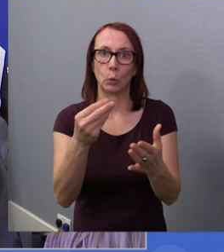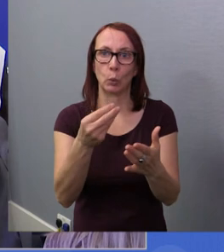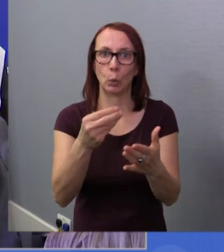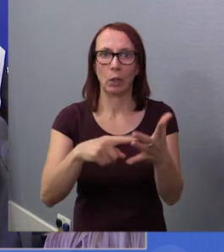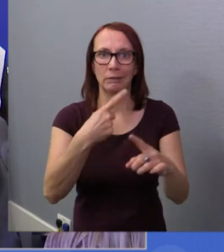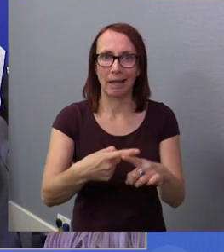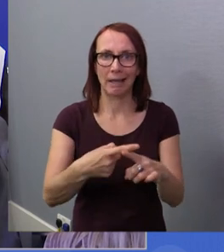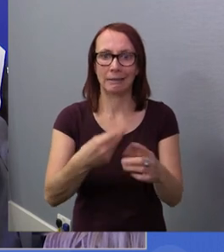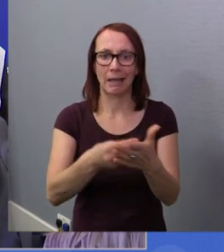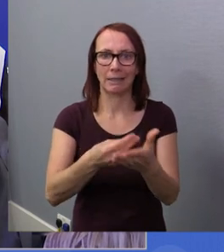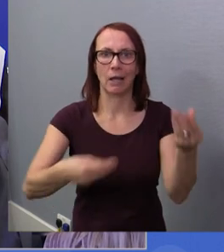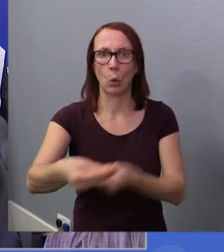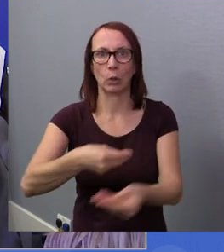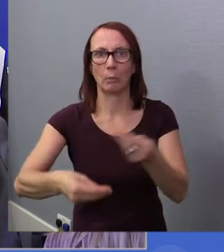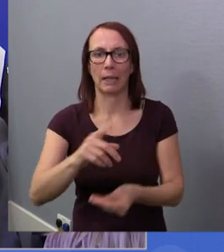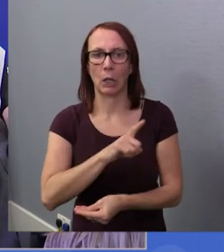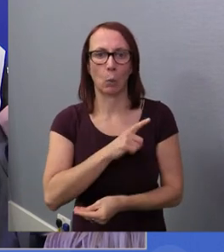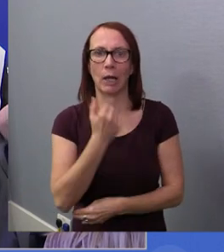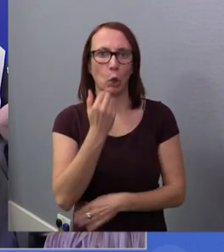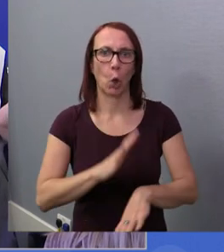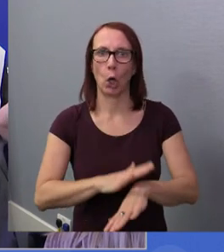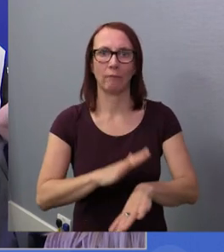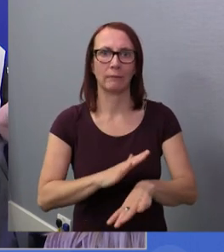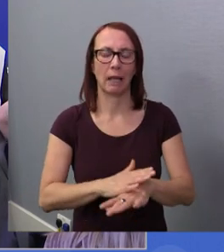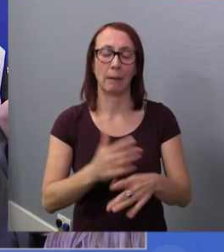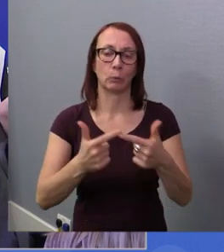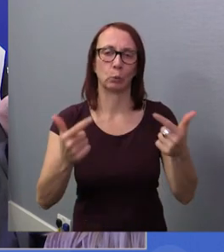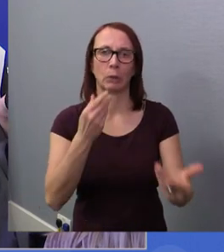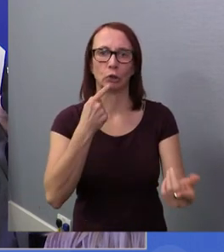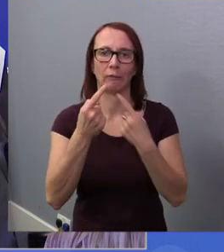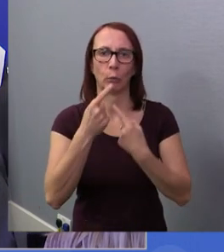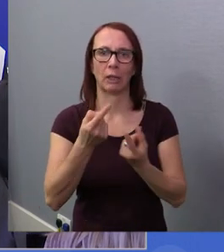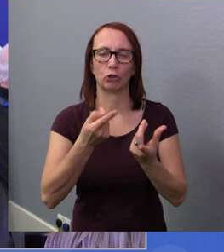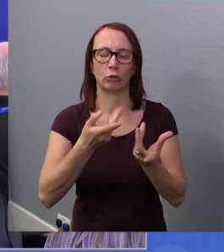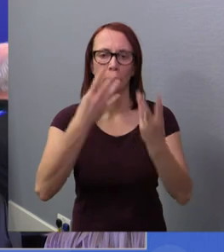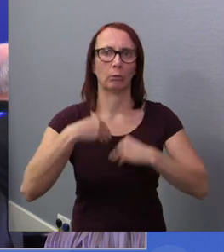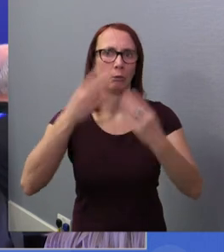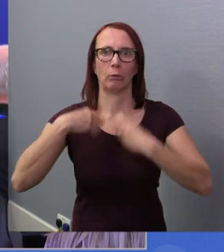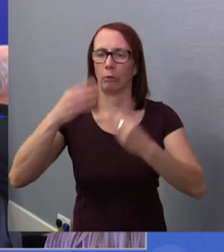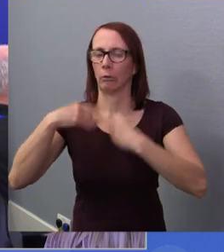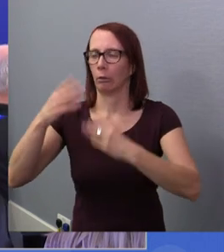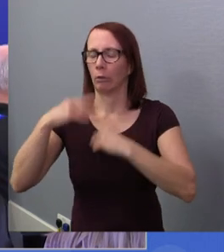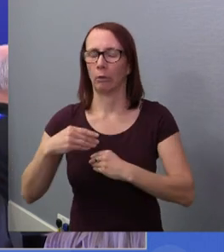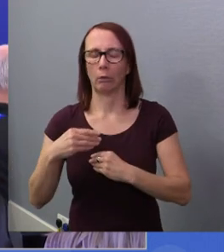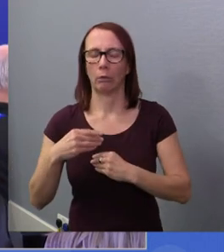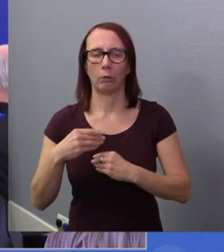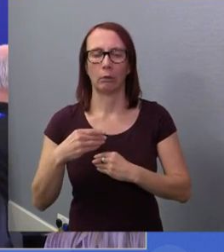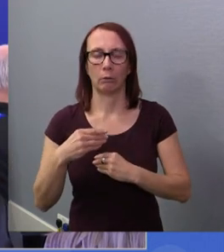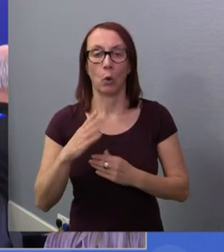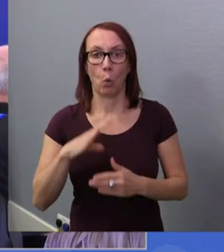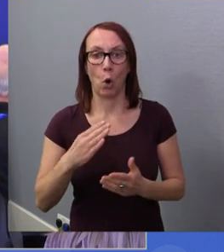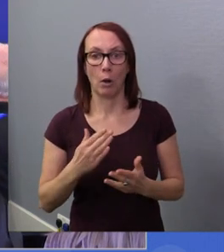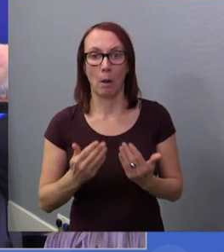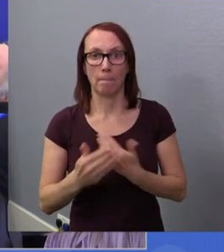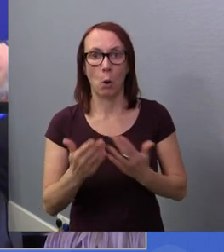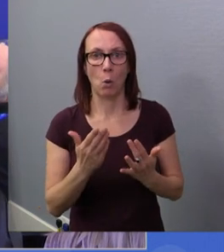are insufficient time and too much input in the time available. We would like more access